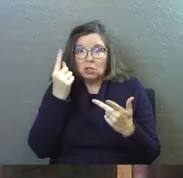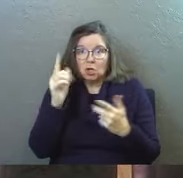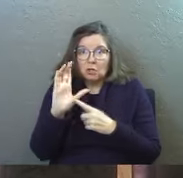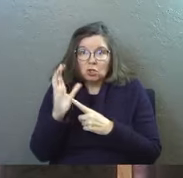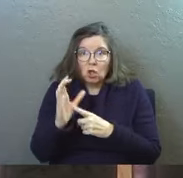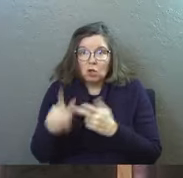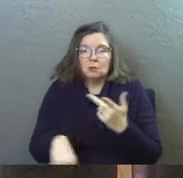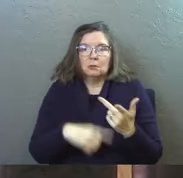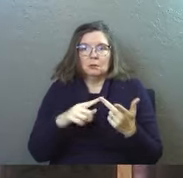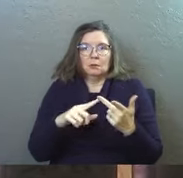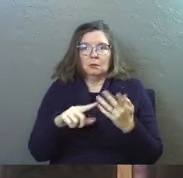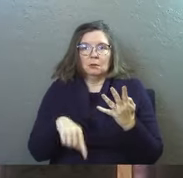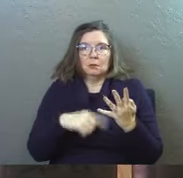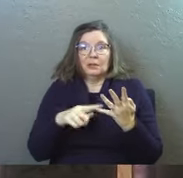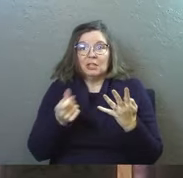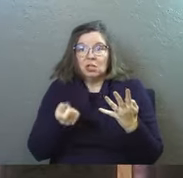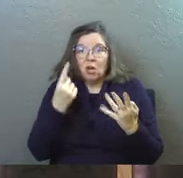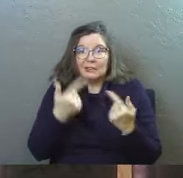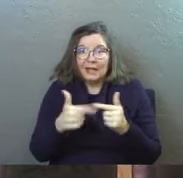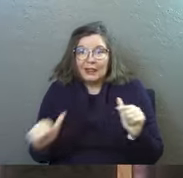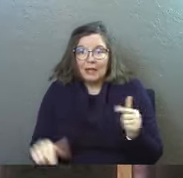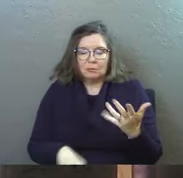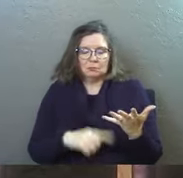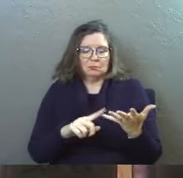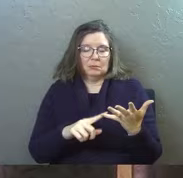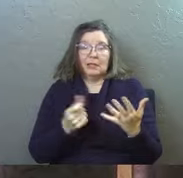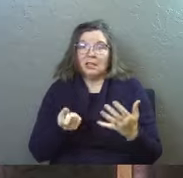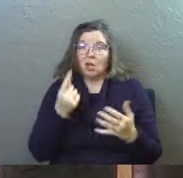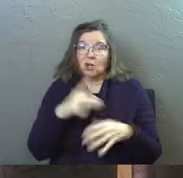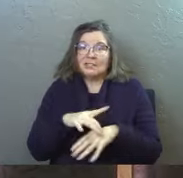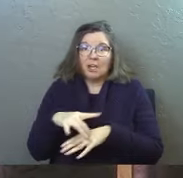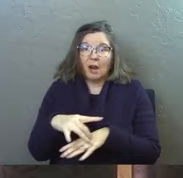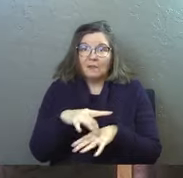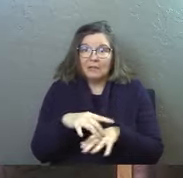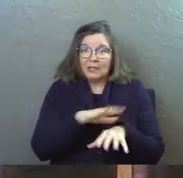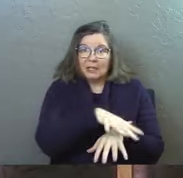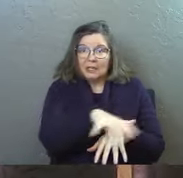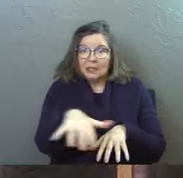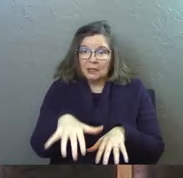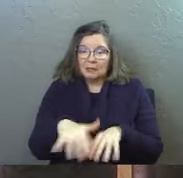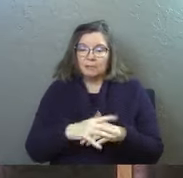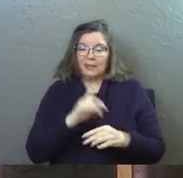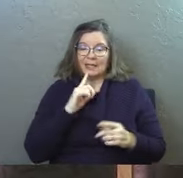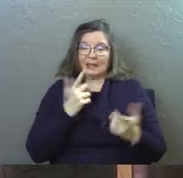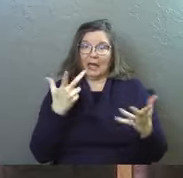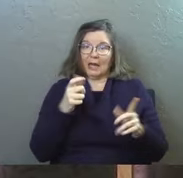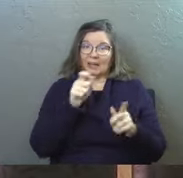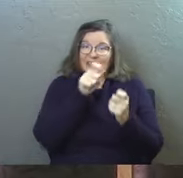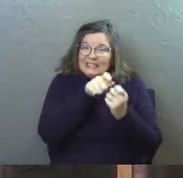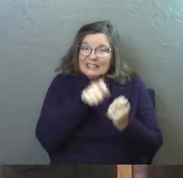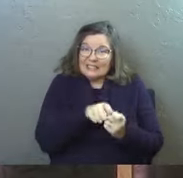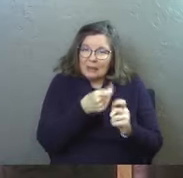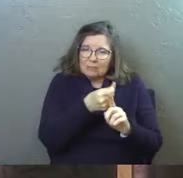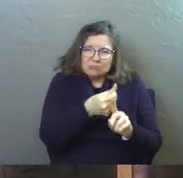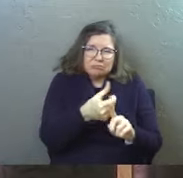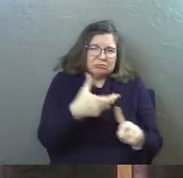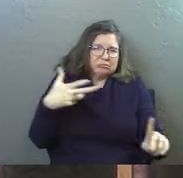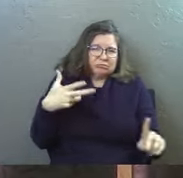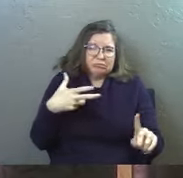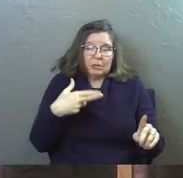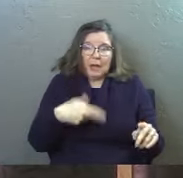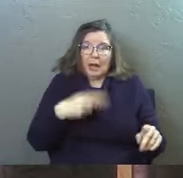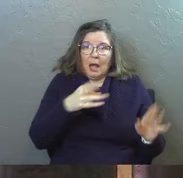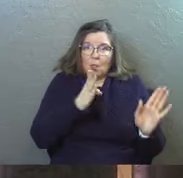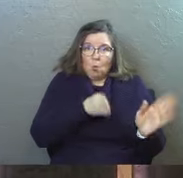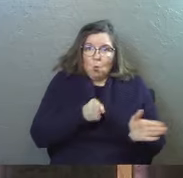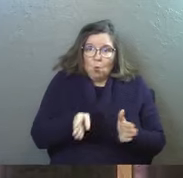Luke understands geography. He's going to give you an amazing amount of detail and he's highly organized in the way that he writes. Even academics